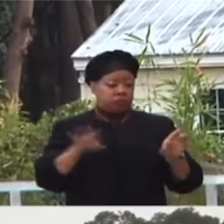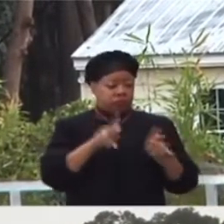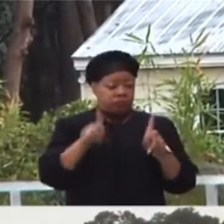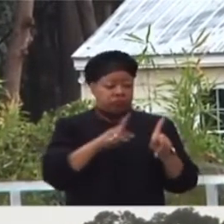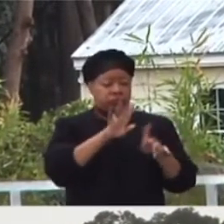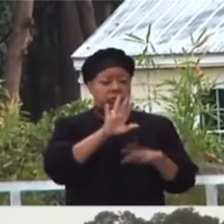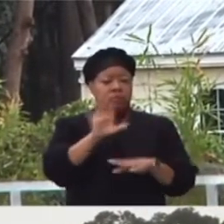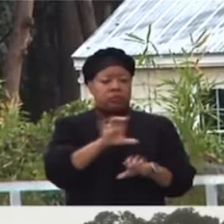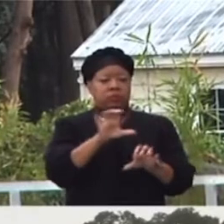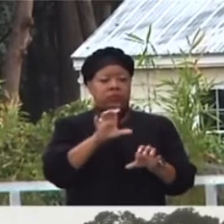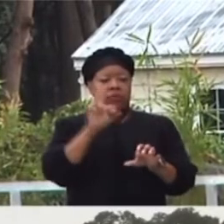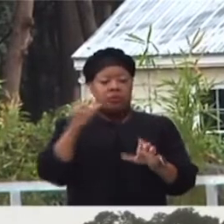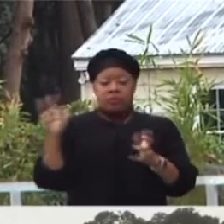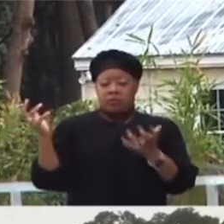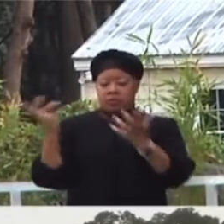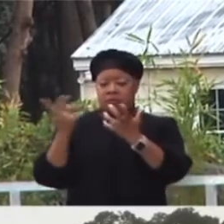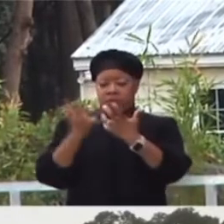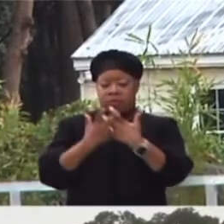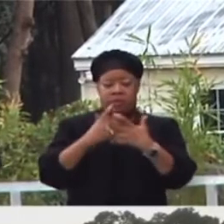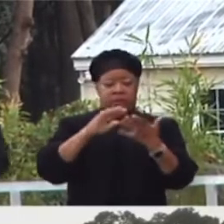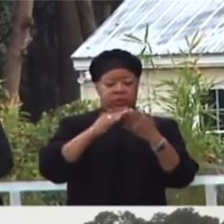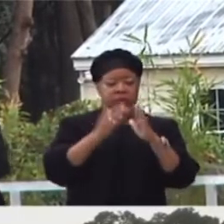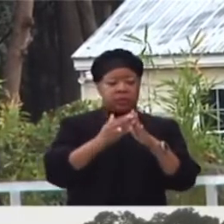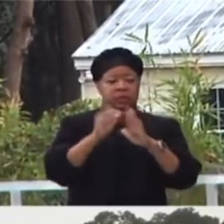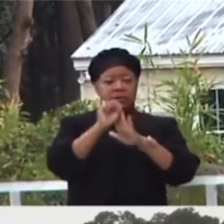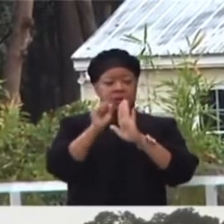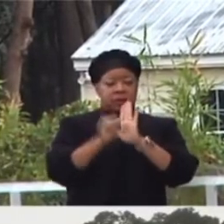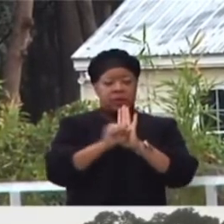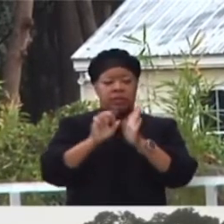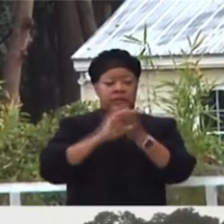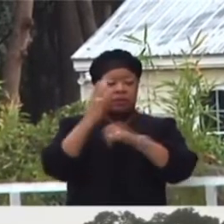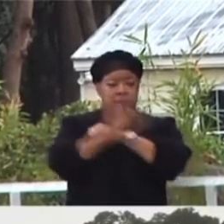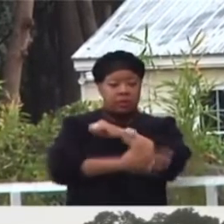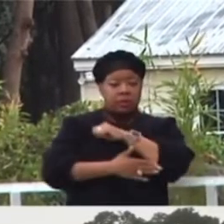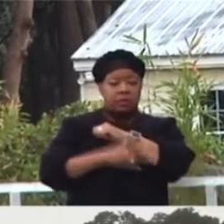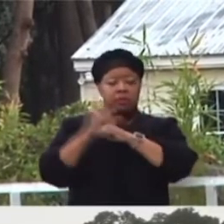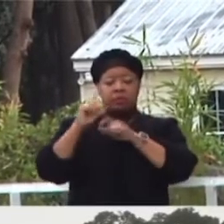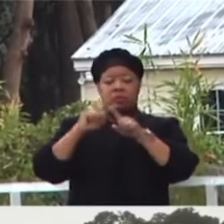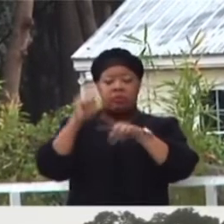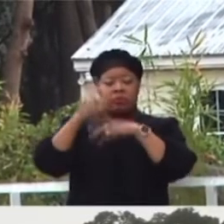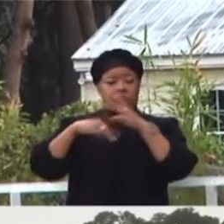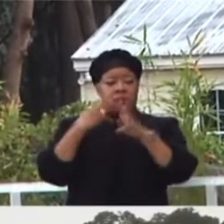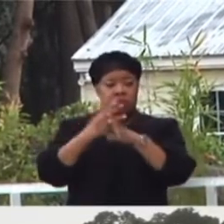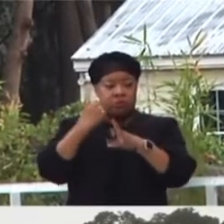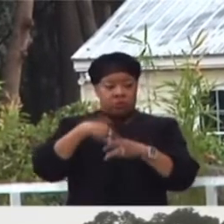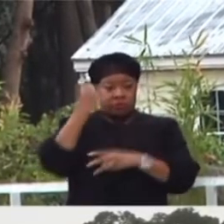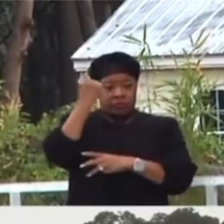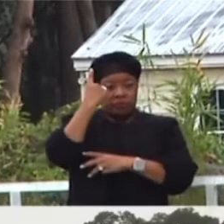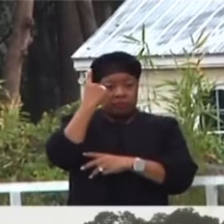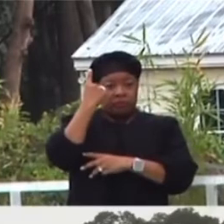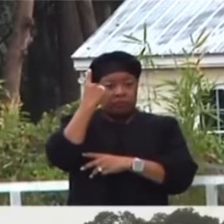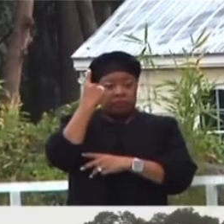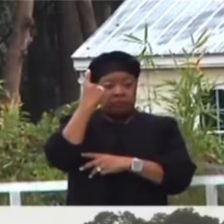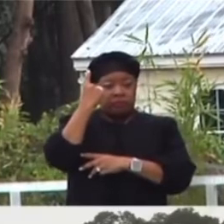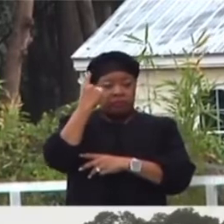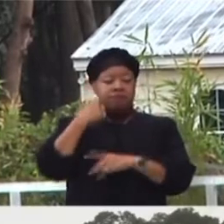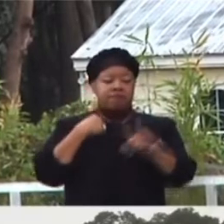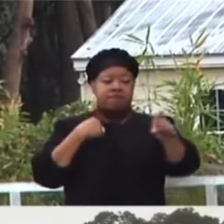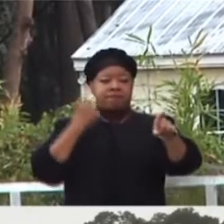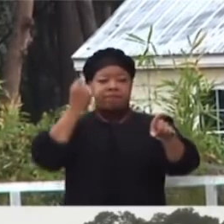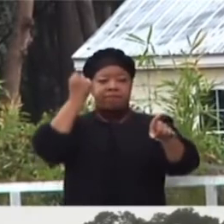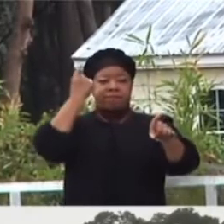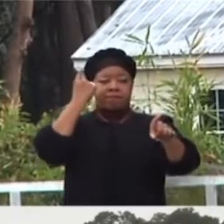for the commonwealth of not only our city, our state, our country, but also our world. Do you understand? I do so